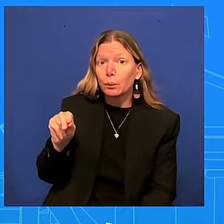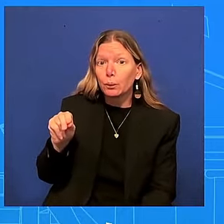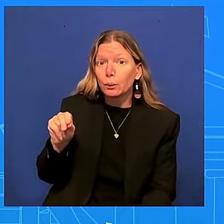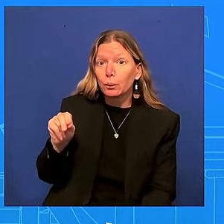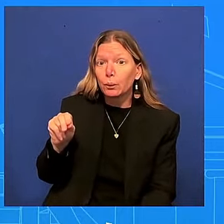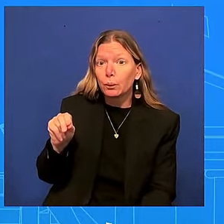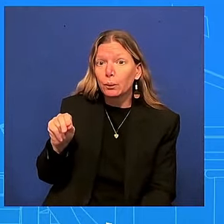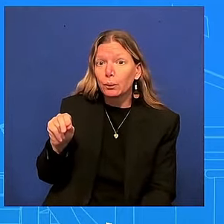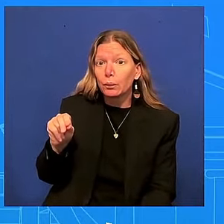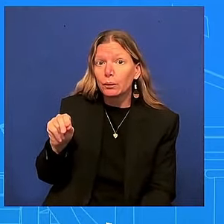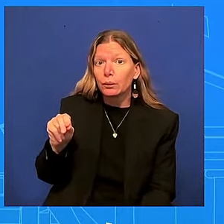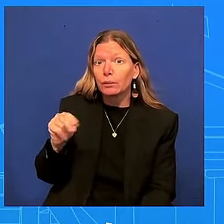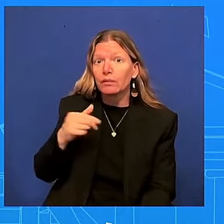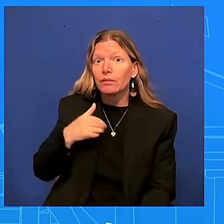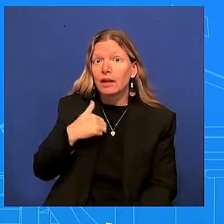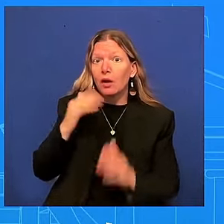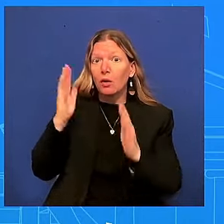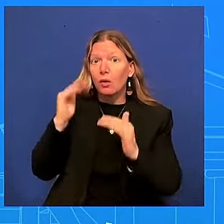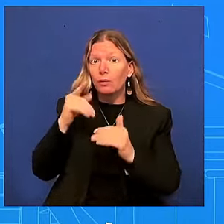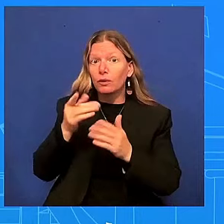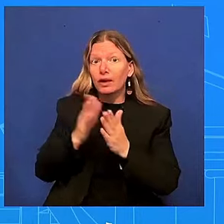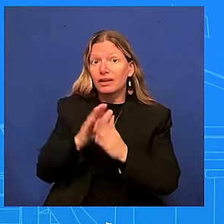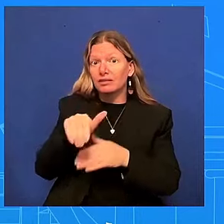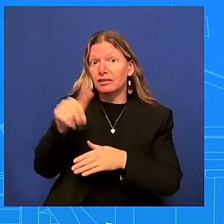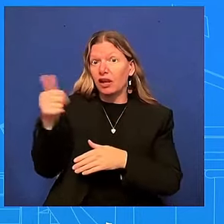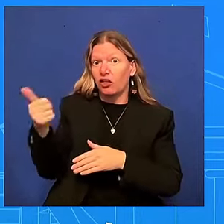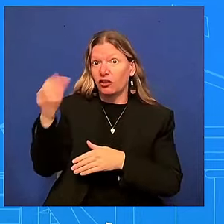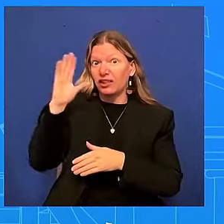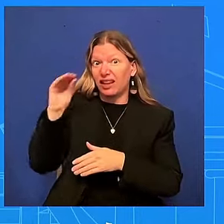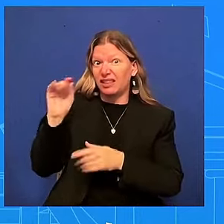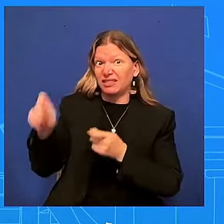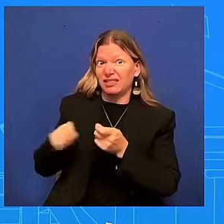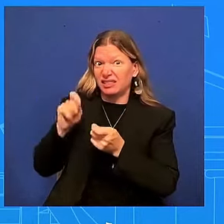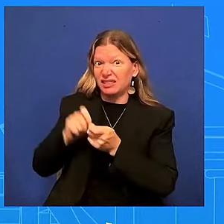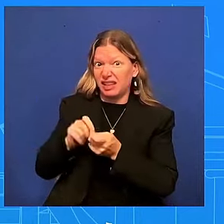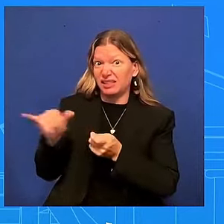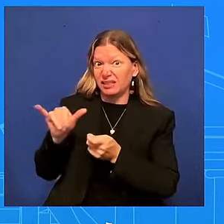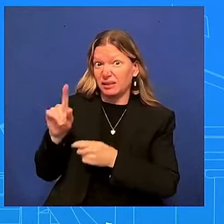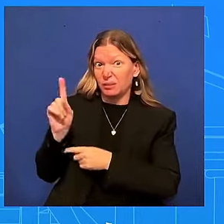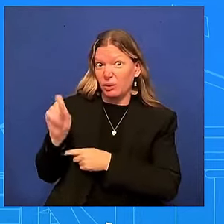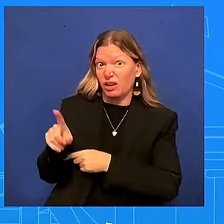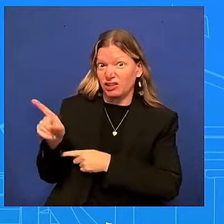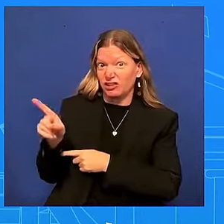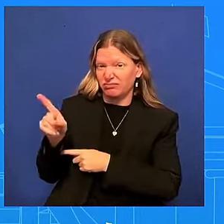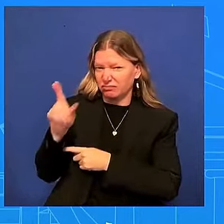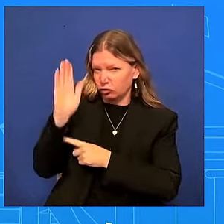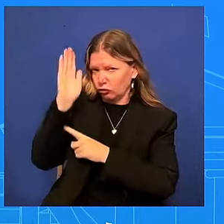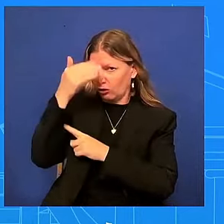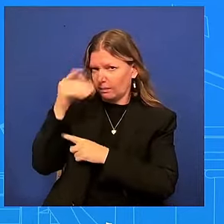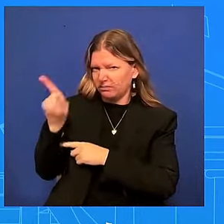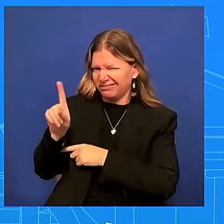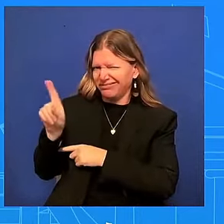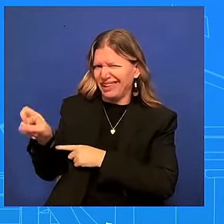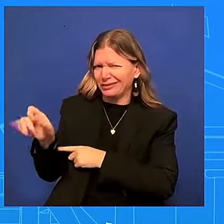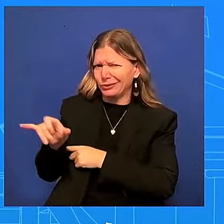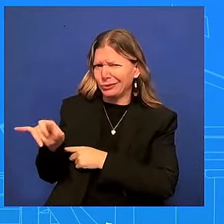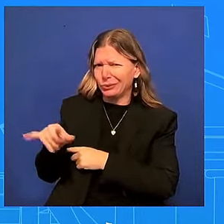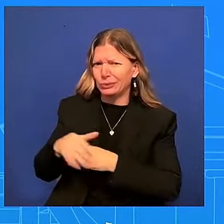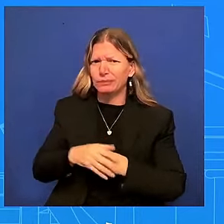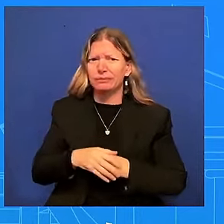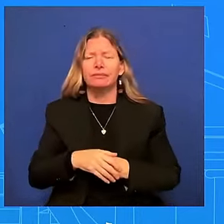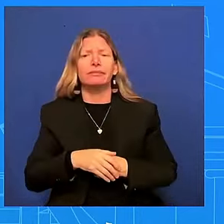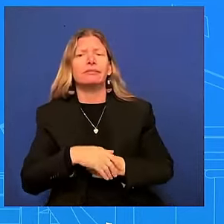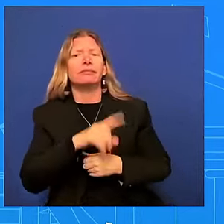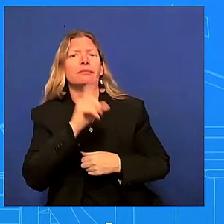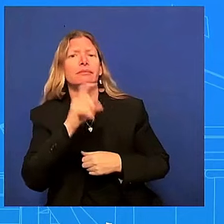steven that congressman dog had put out yeah does the president feel like members uh the democratic congressman should be able to speak their